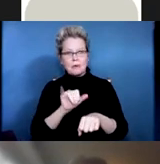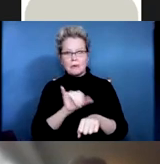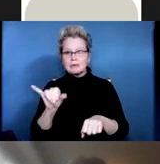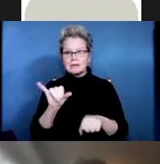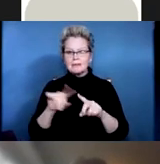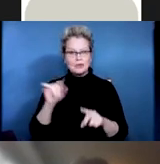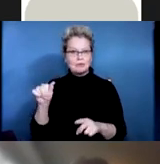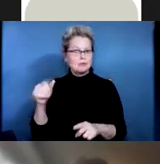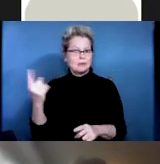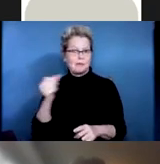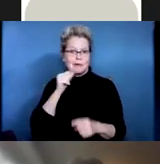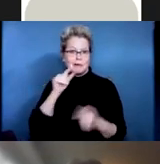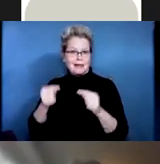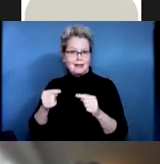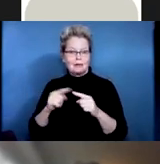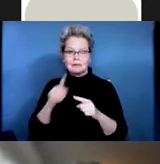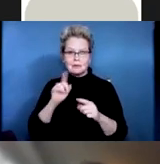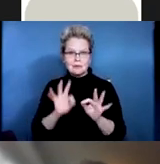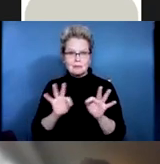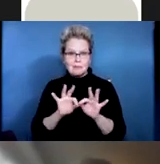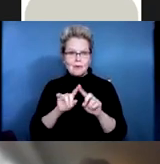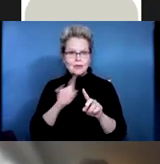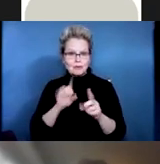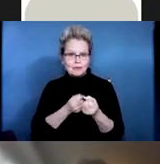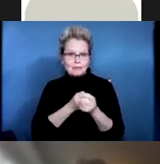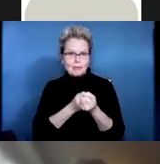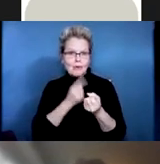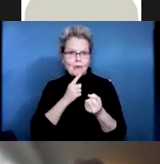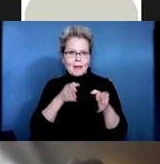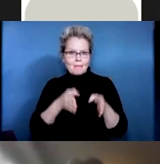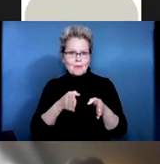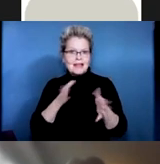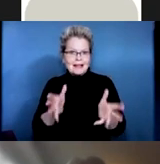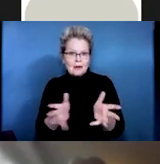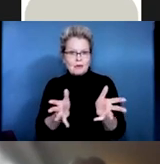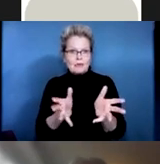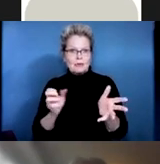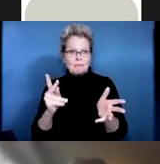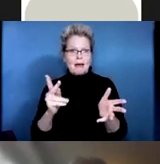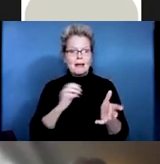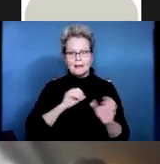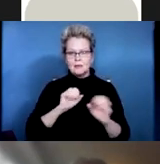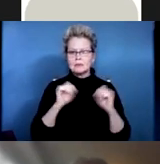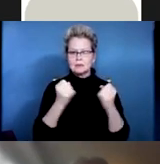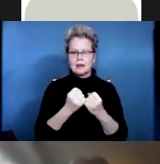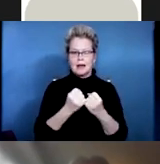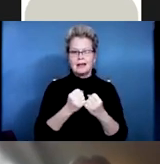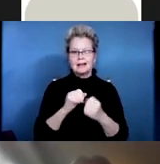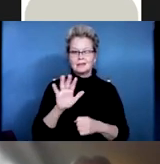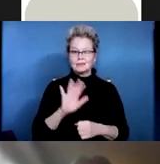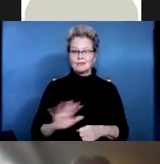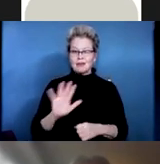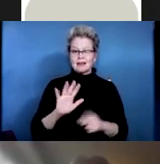back up and into the community. So overall, over the years, there's about 300,000 people living with